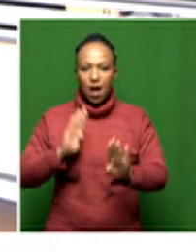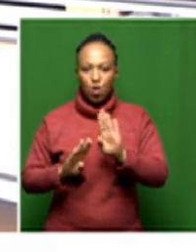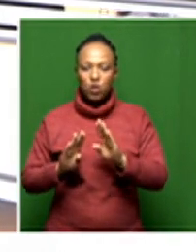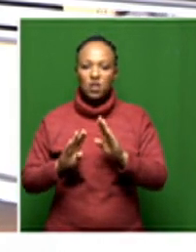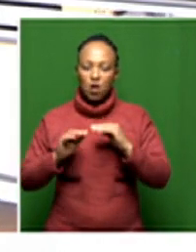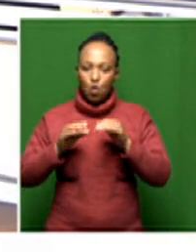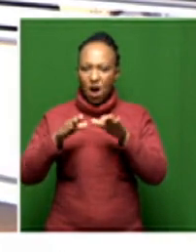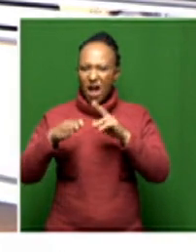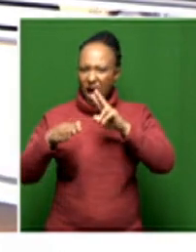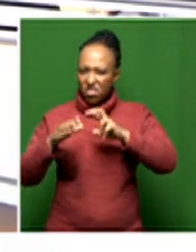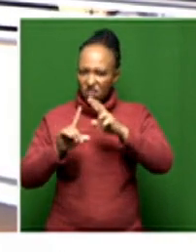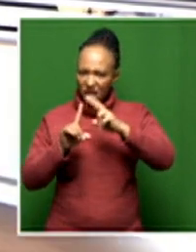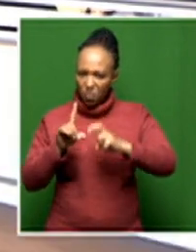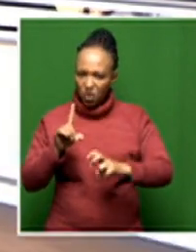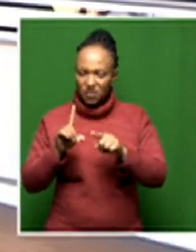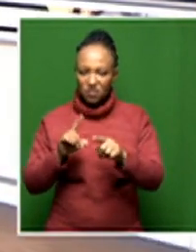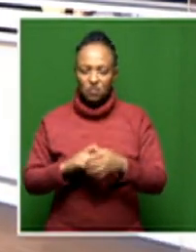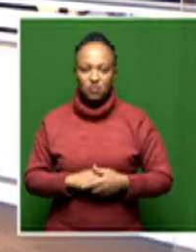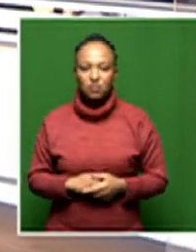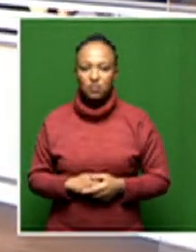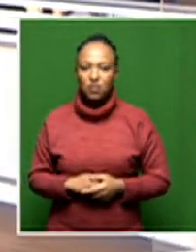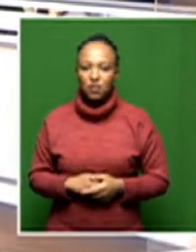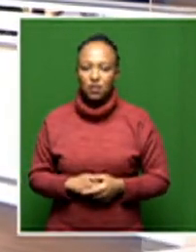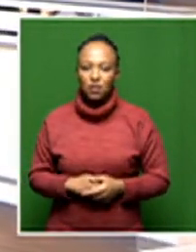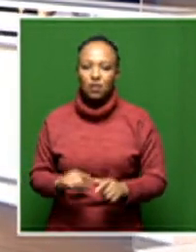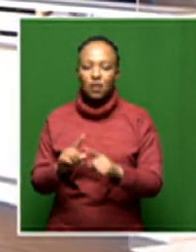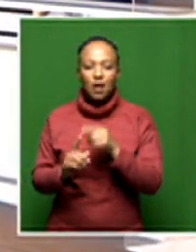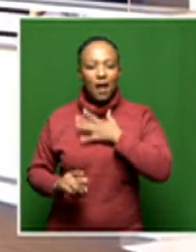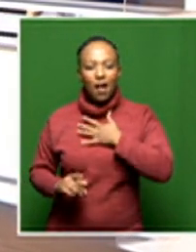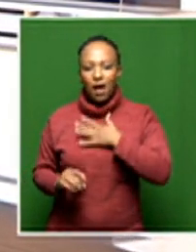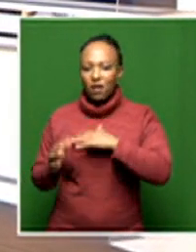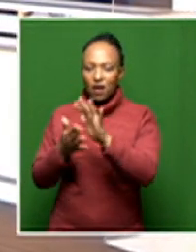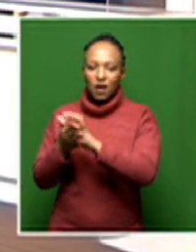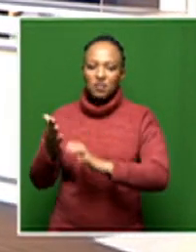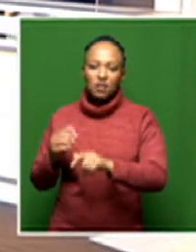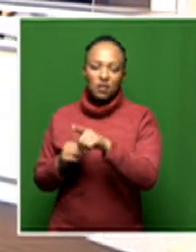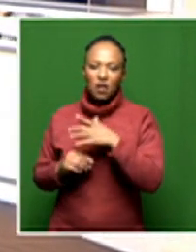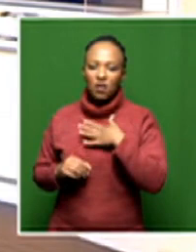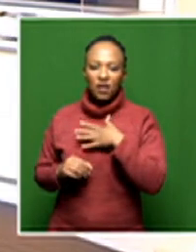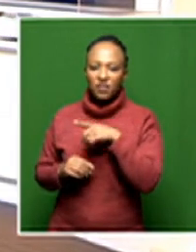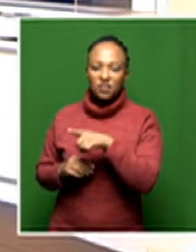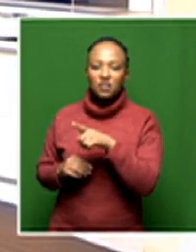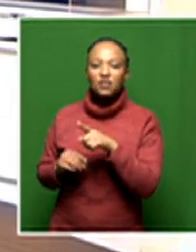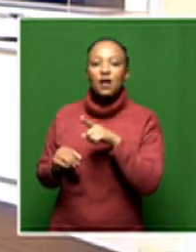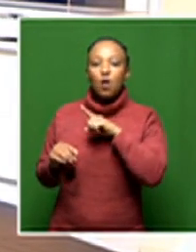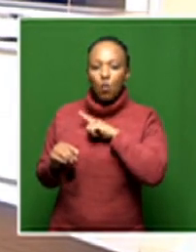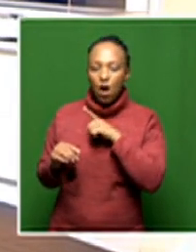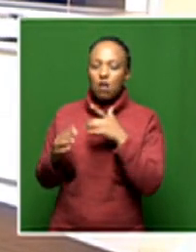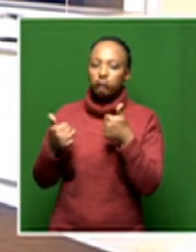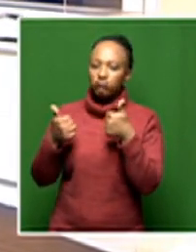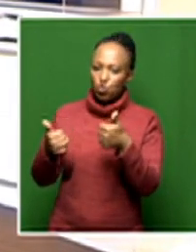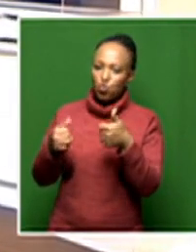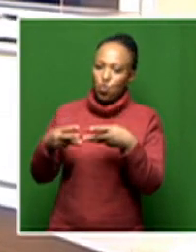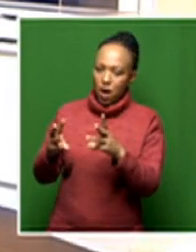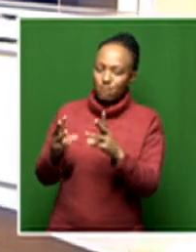anthropology so oh yeah i i just love stories like these and um absolutely great